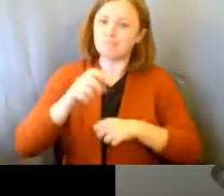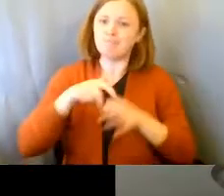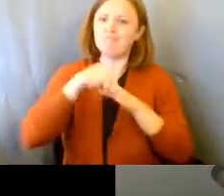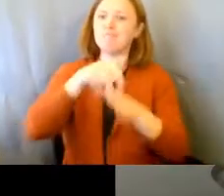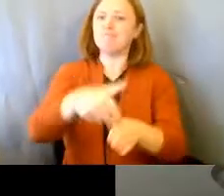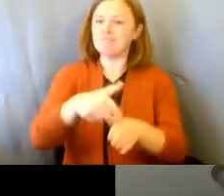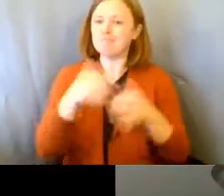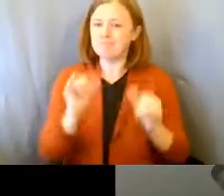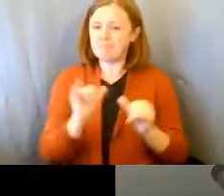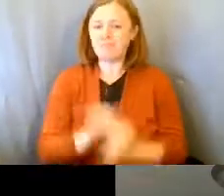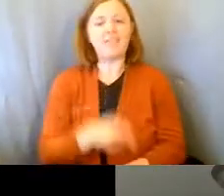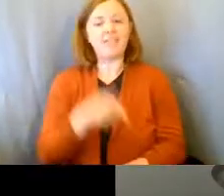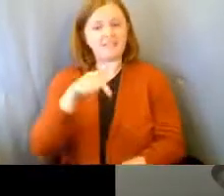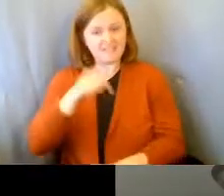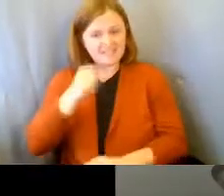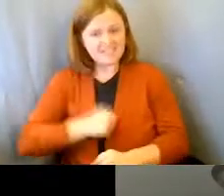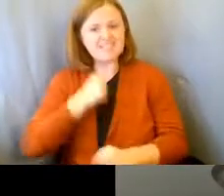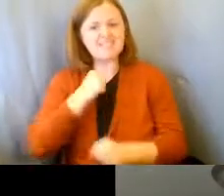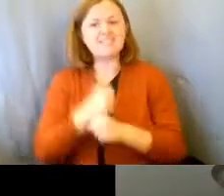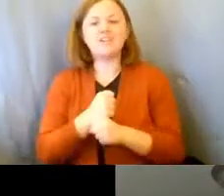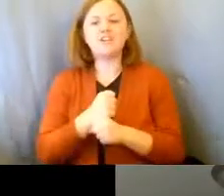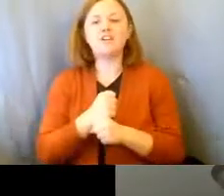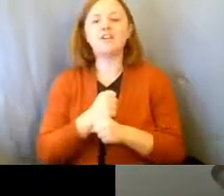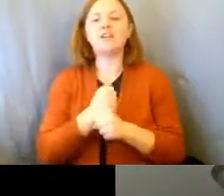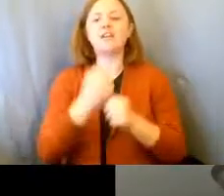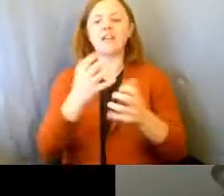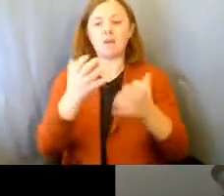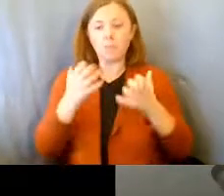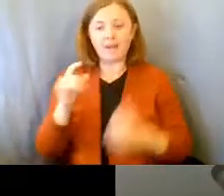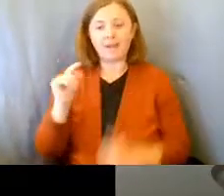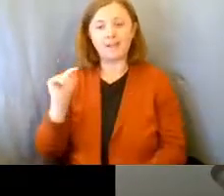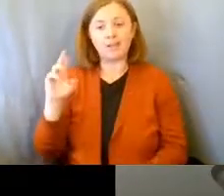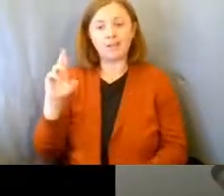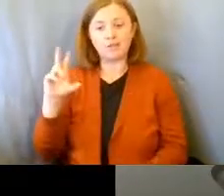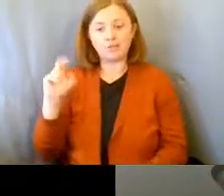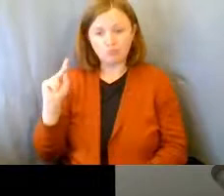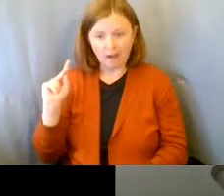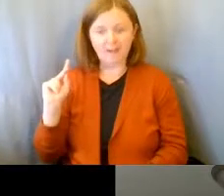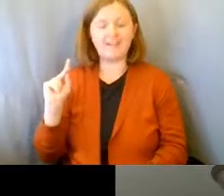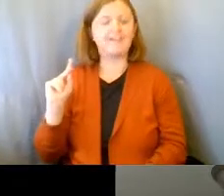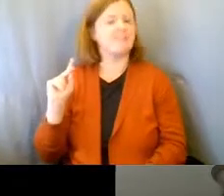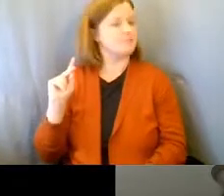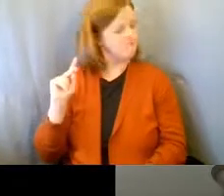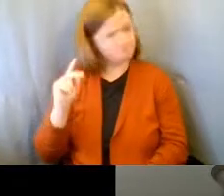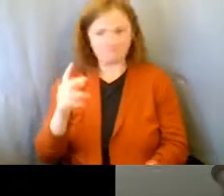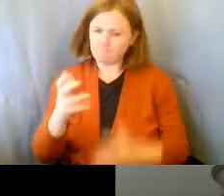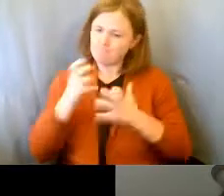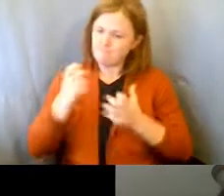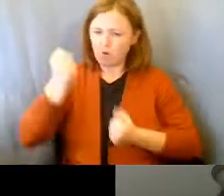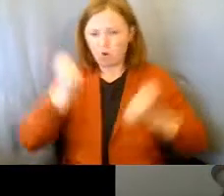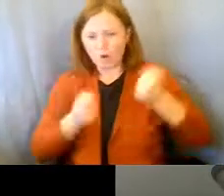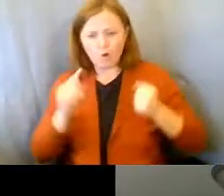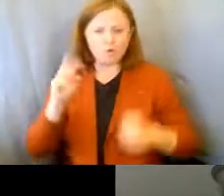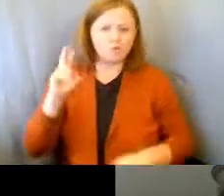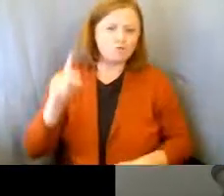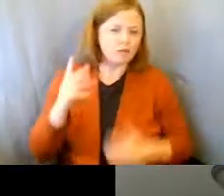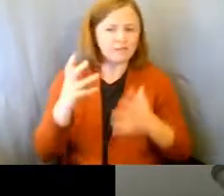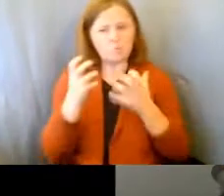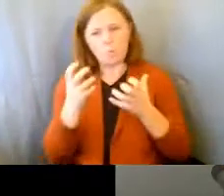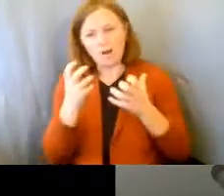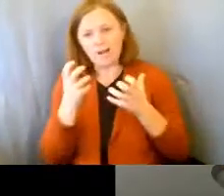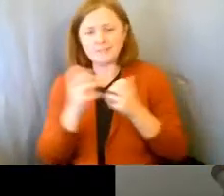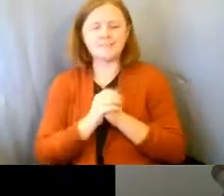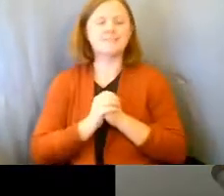he wanted a truck, right? So he's all about the cars and the trucks and all of that,